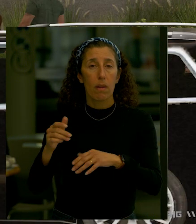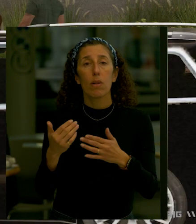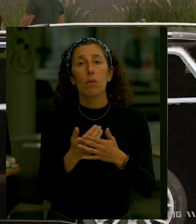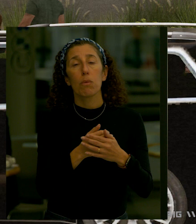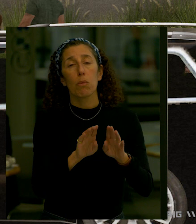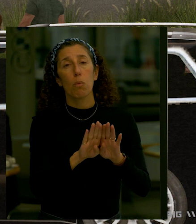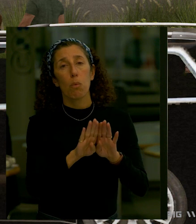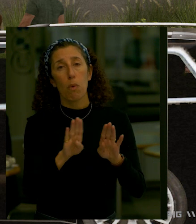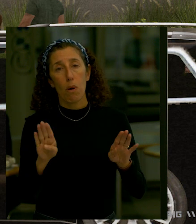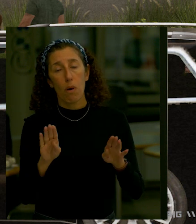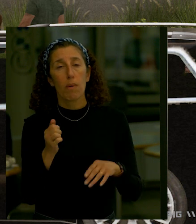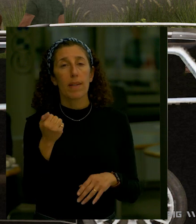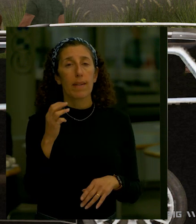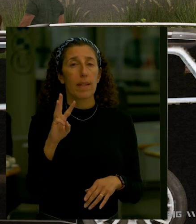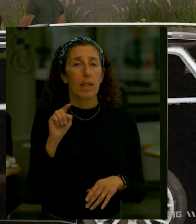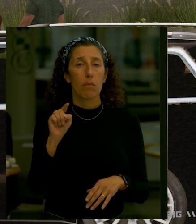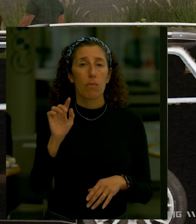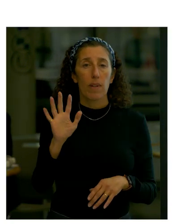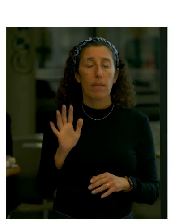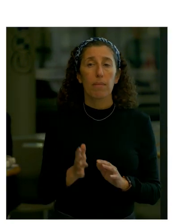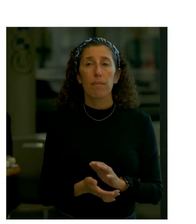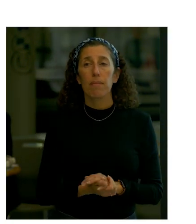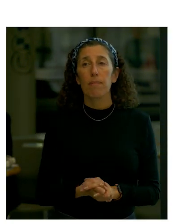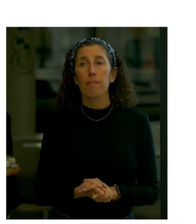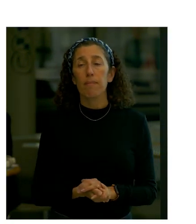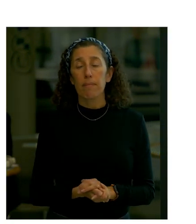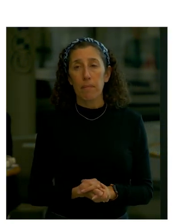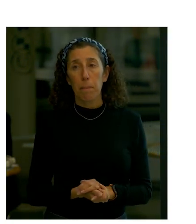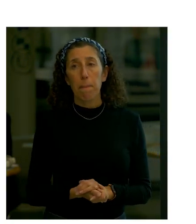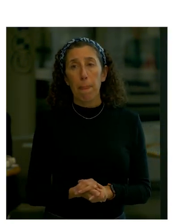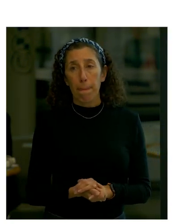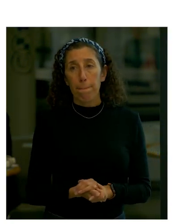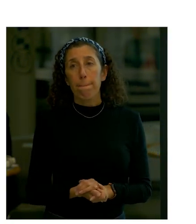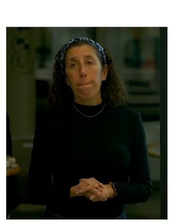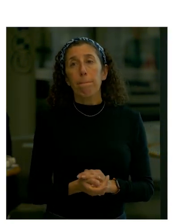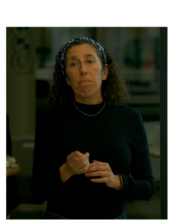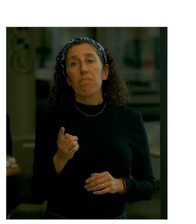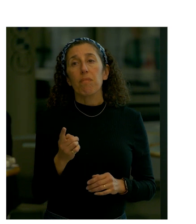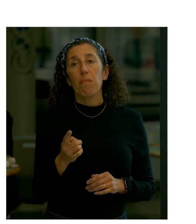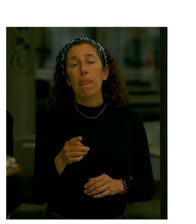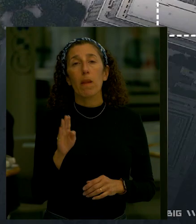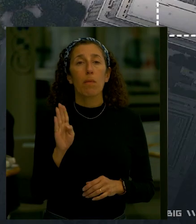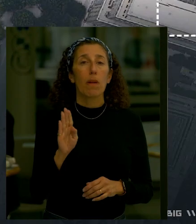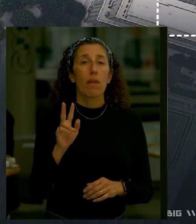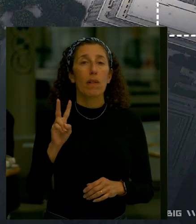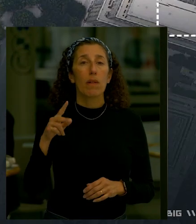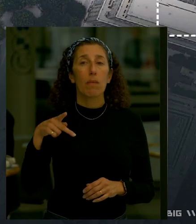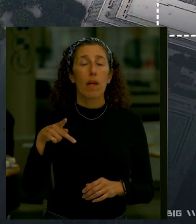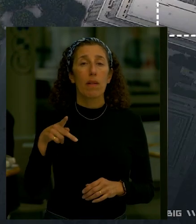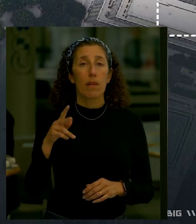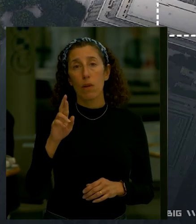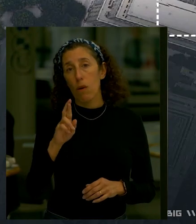.5 belvedere plaza let's go through belvedere plaza reach 4